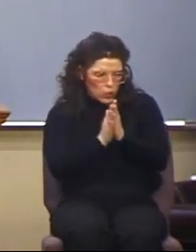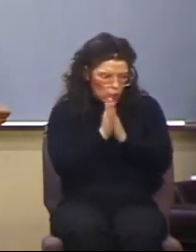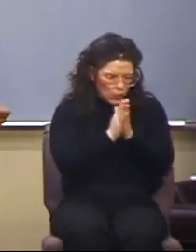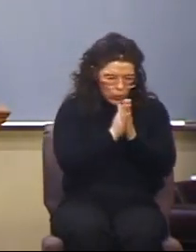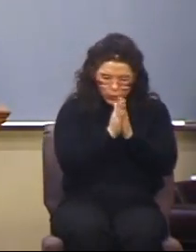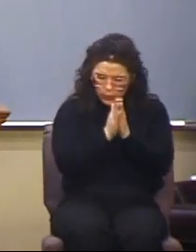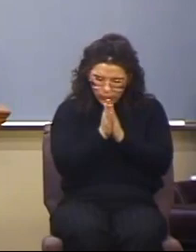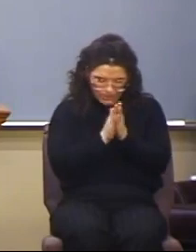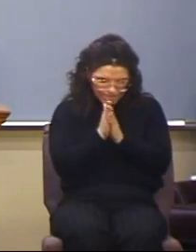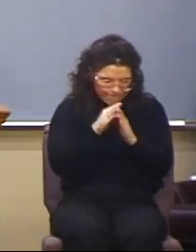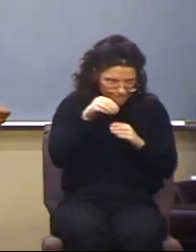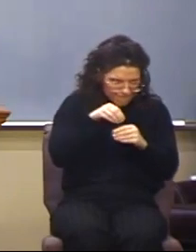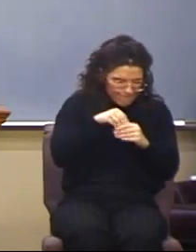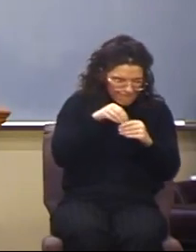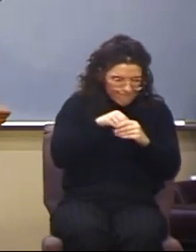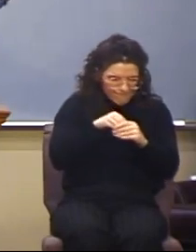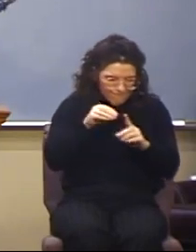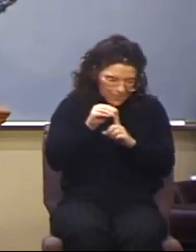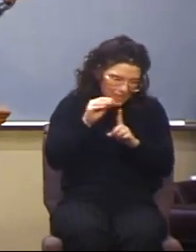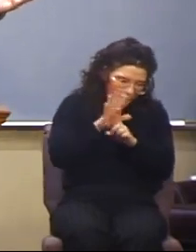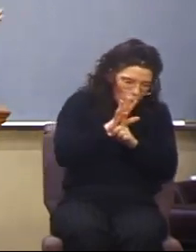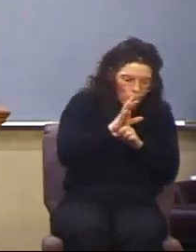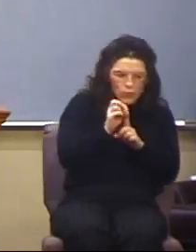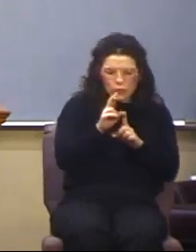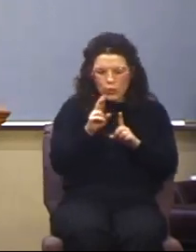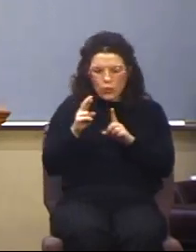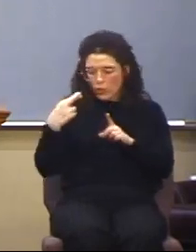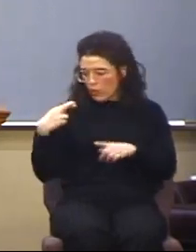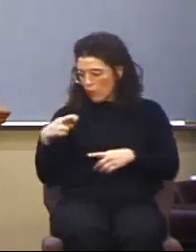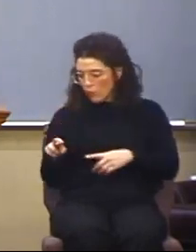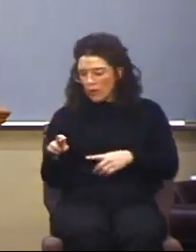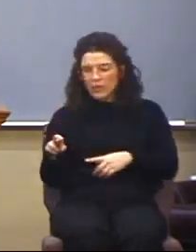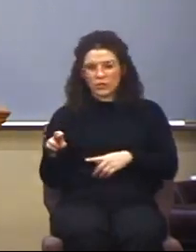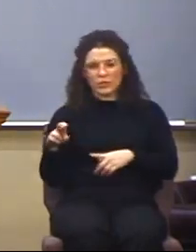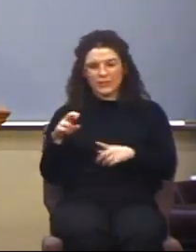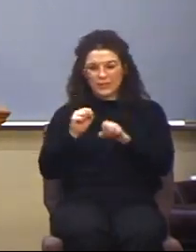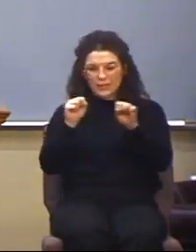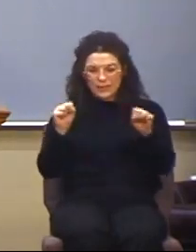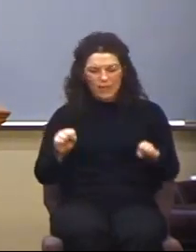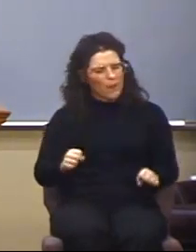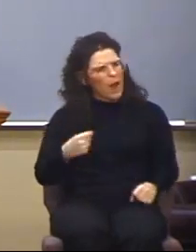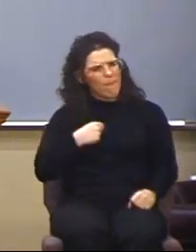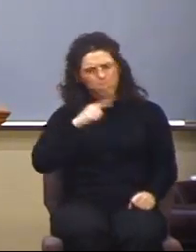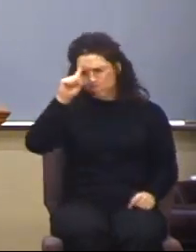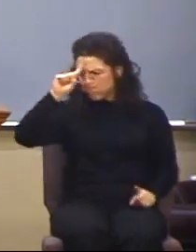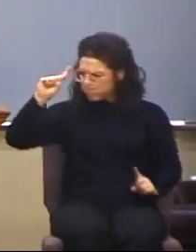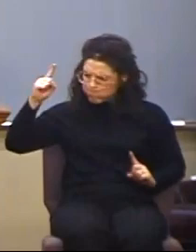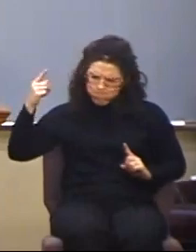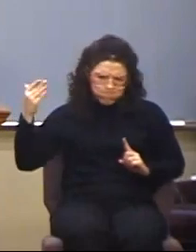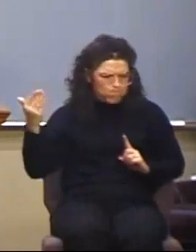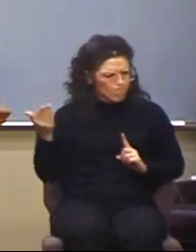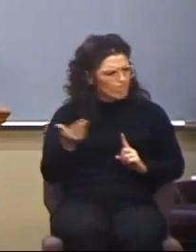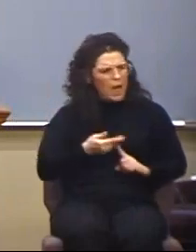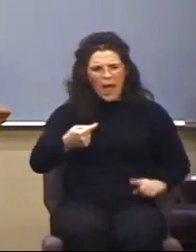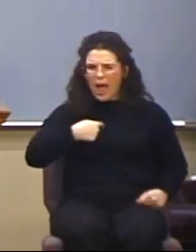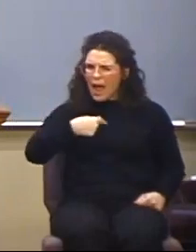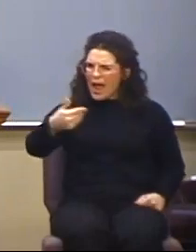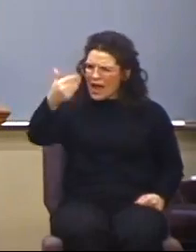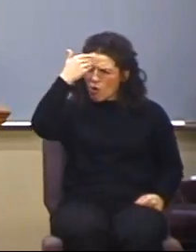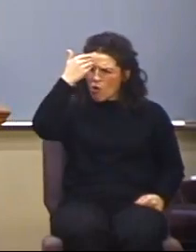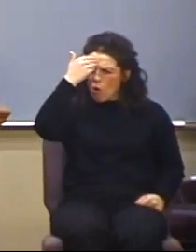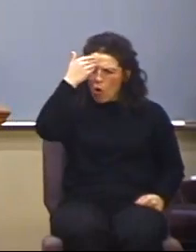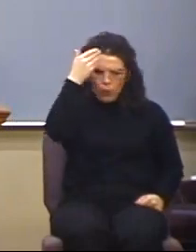influence, as well as the religious system and external influence, they're convinced that this